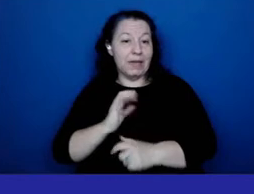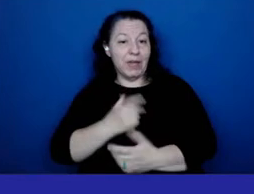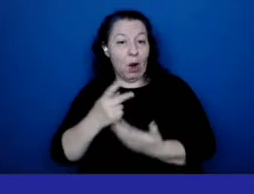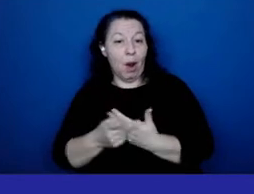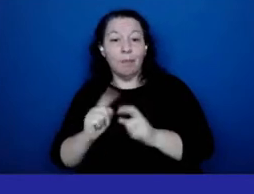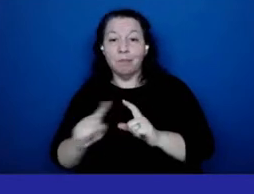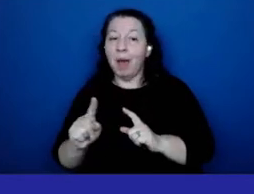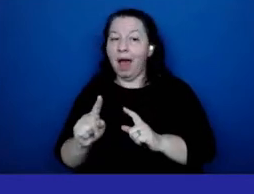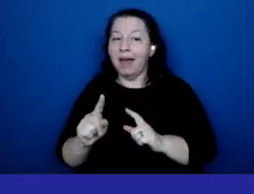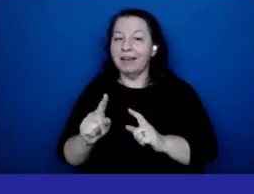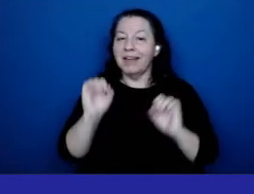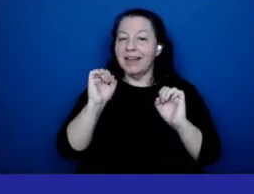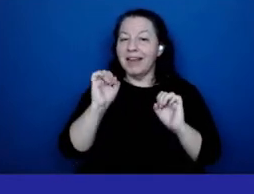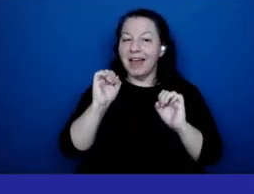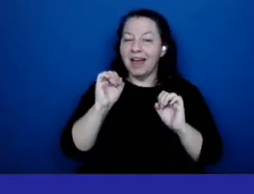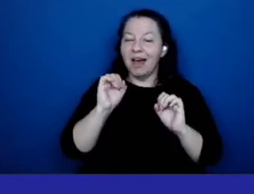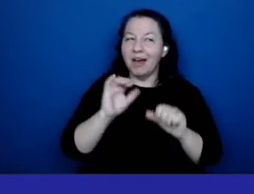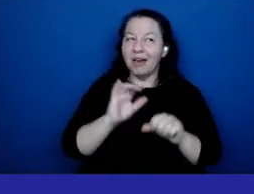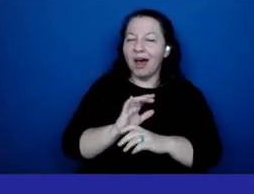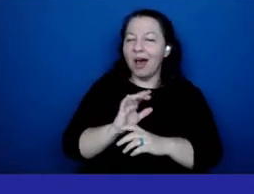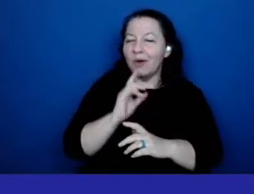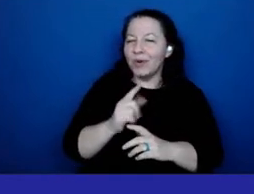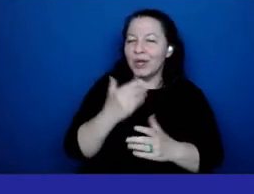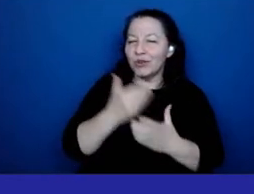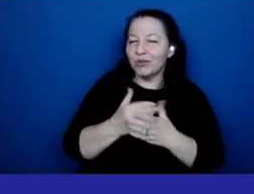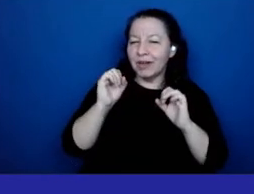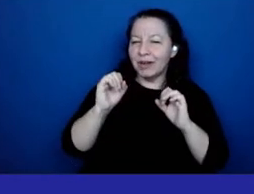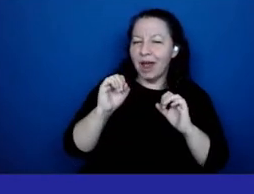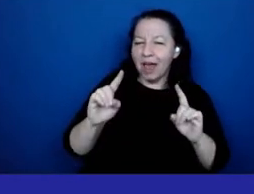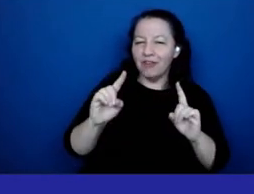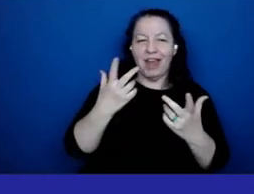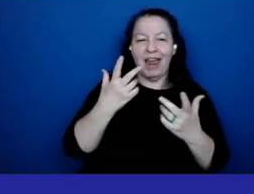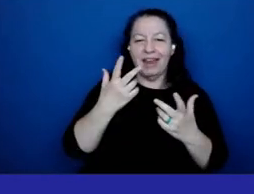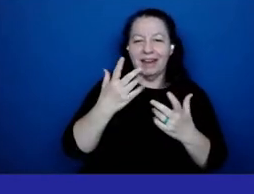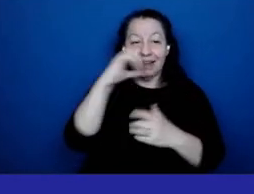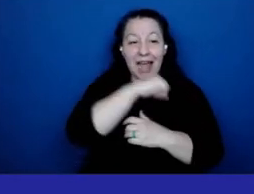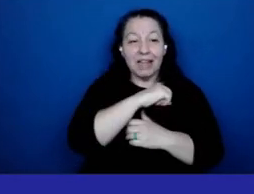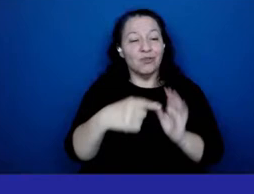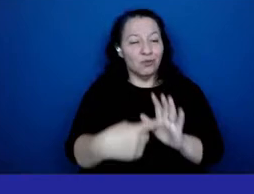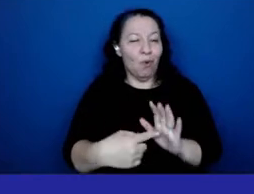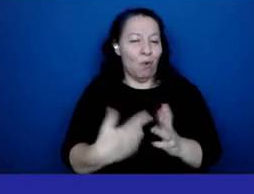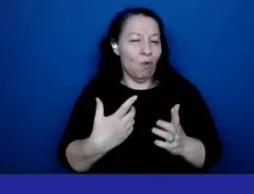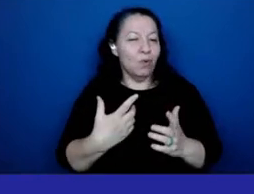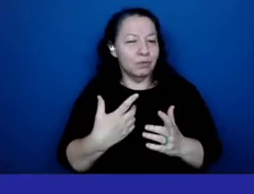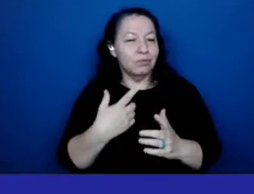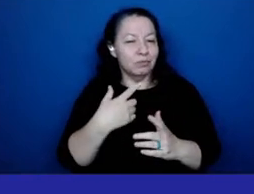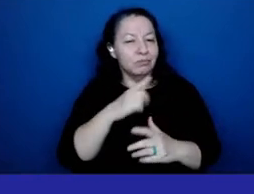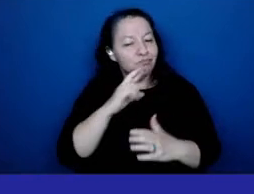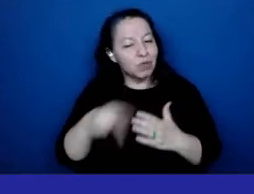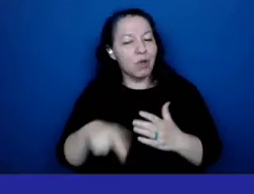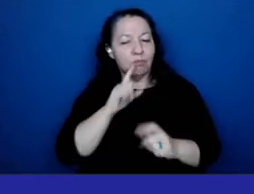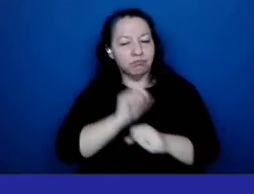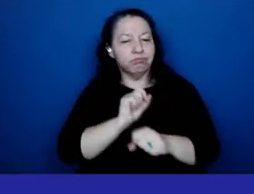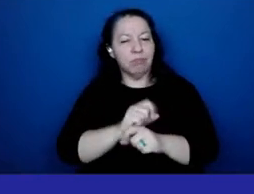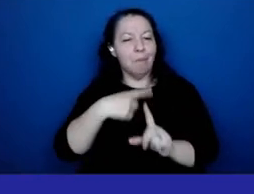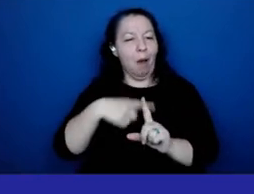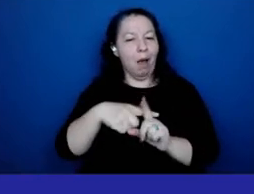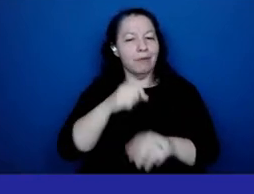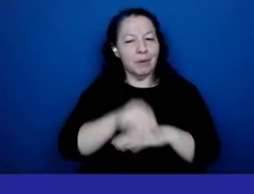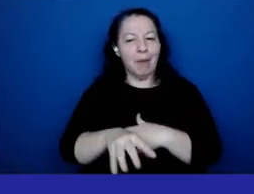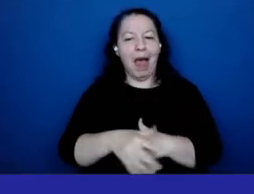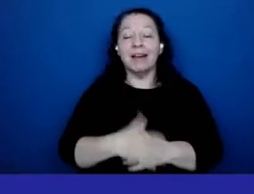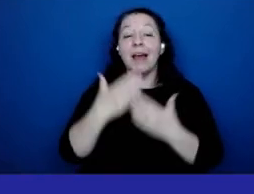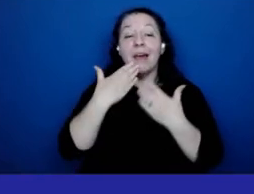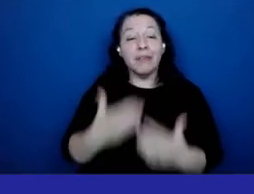will definitely show the outcome has been positive. Thank you, Queens Hospital Center,